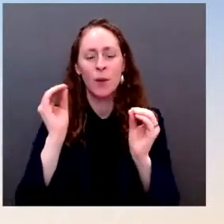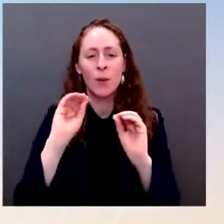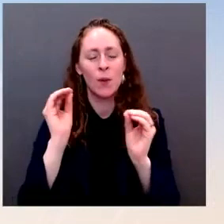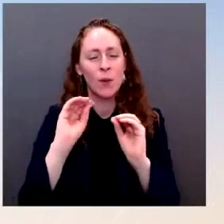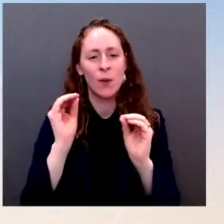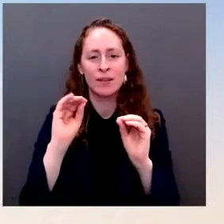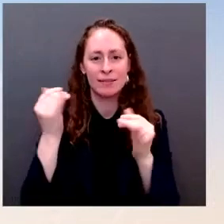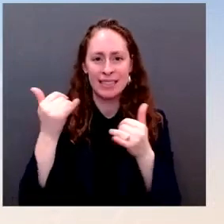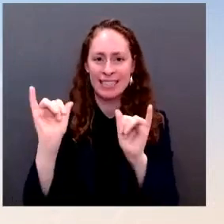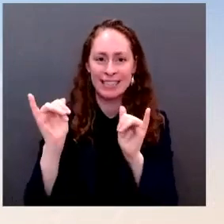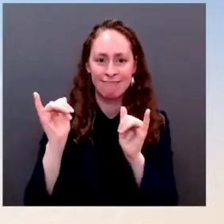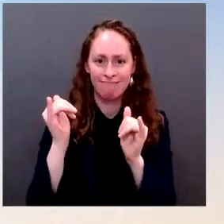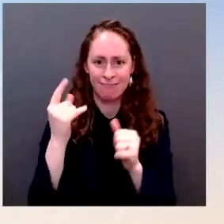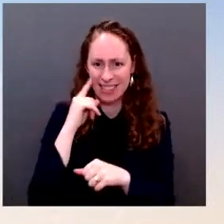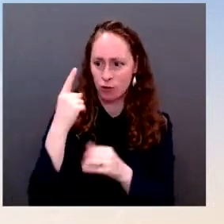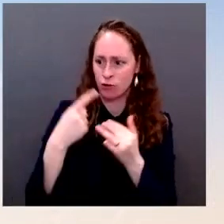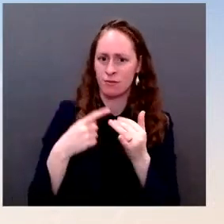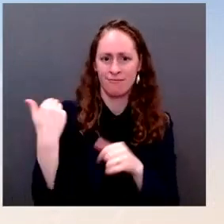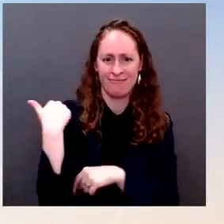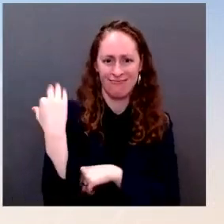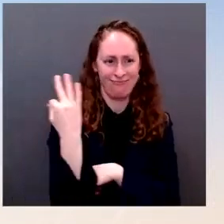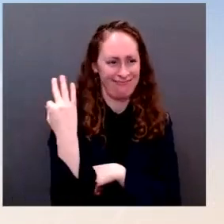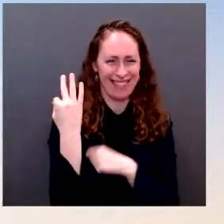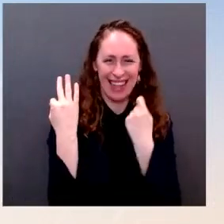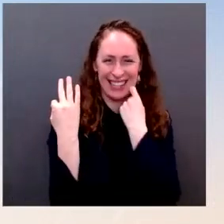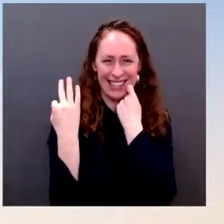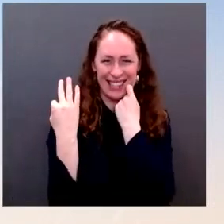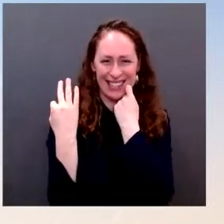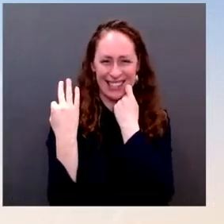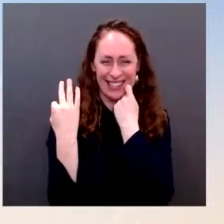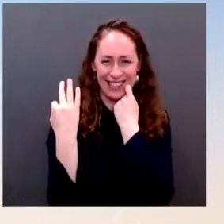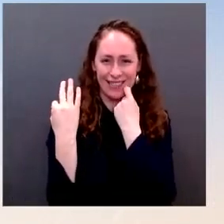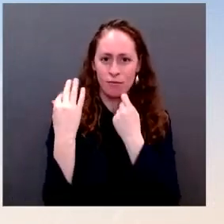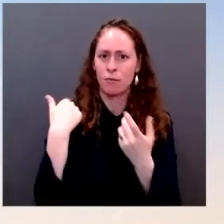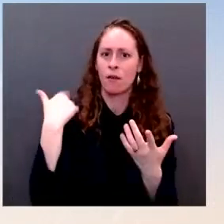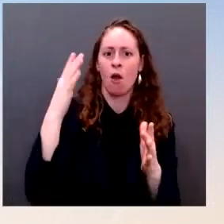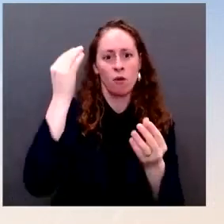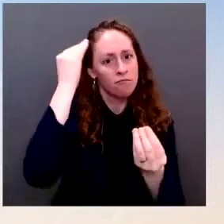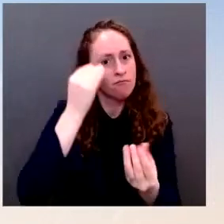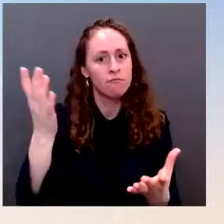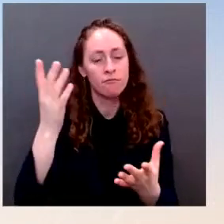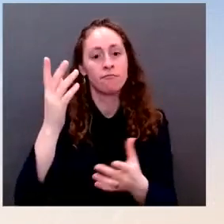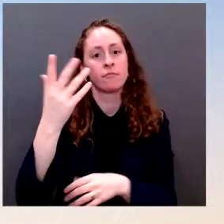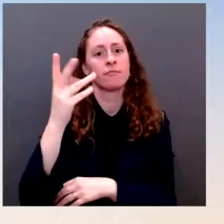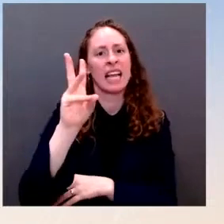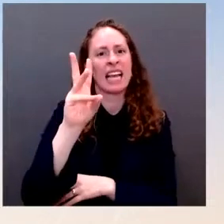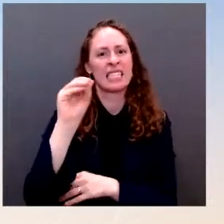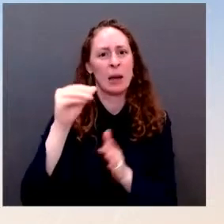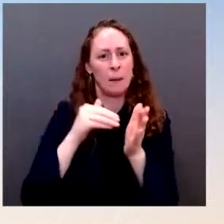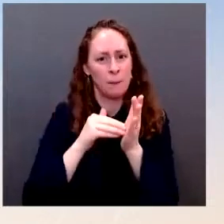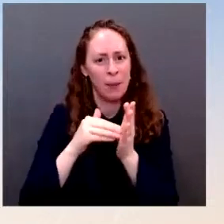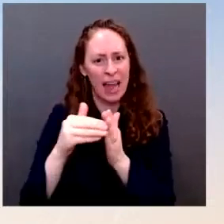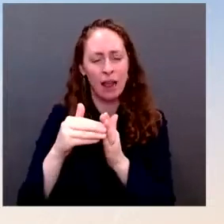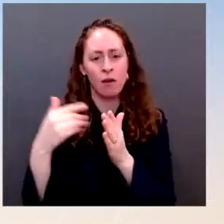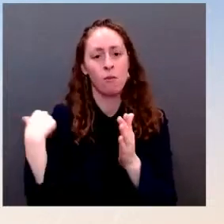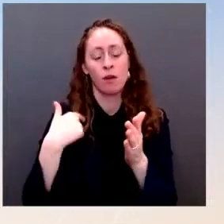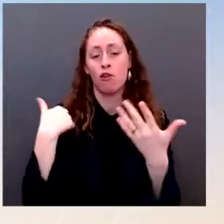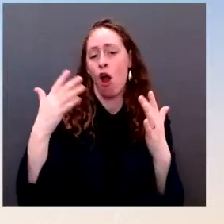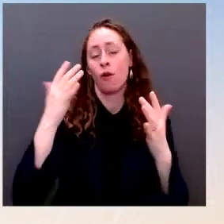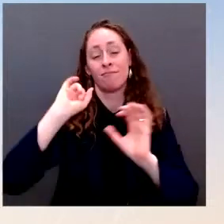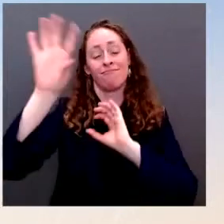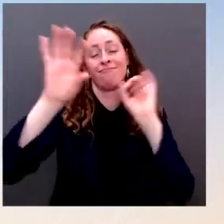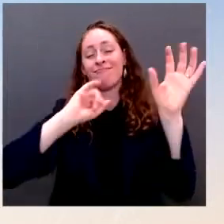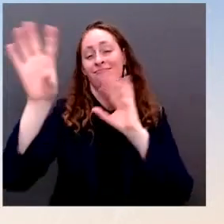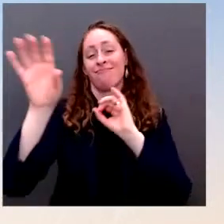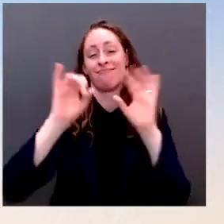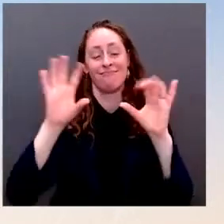had about 60 million orders and we had sent out tens of millions of tests. And you've certainly seen